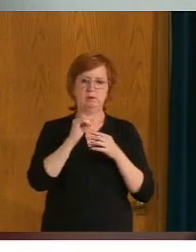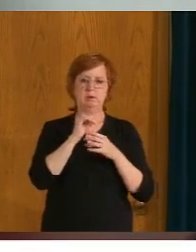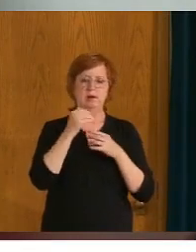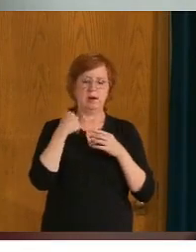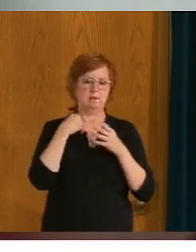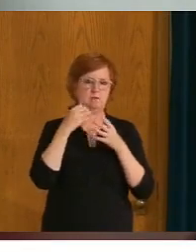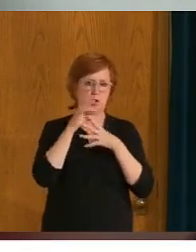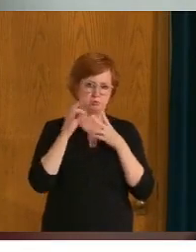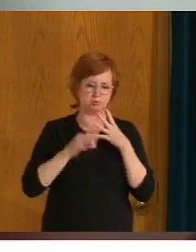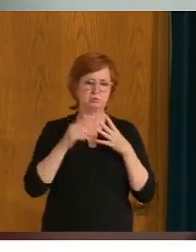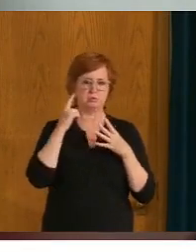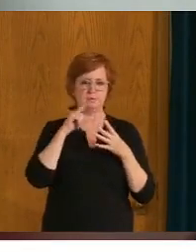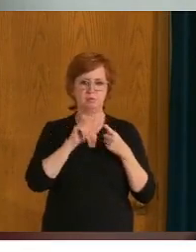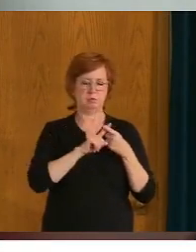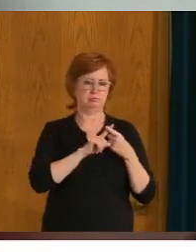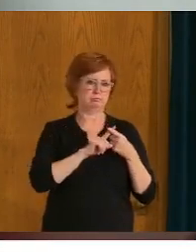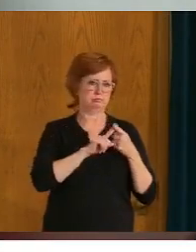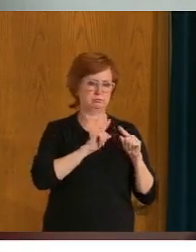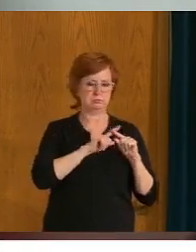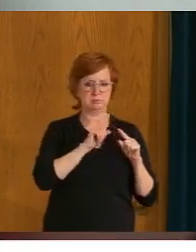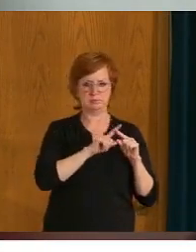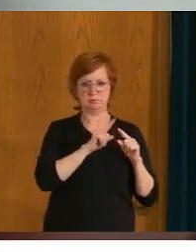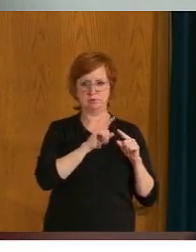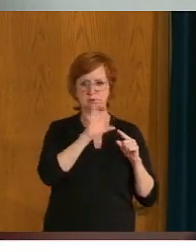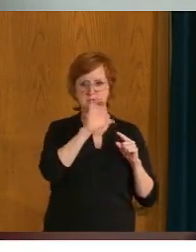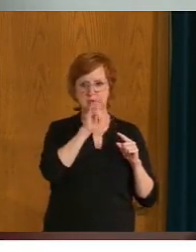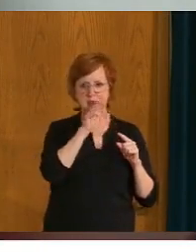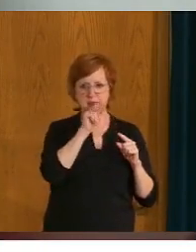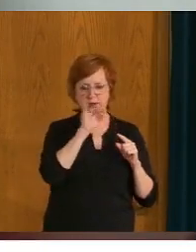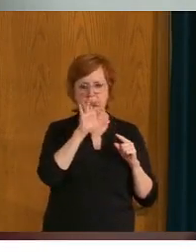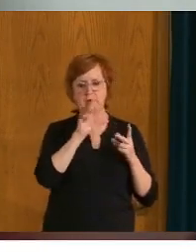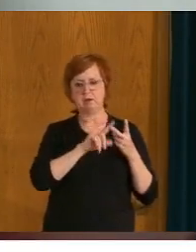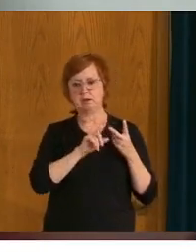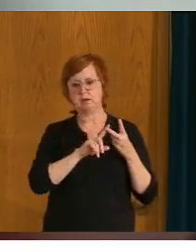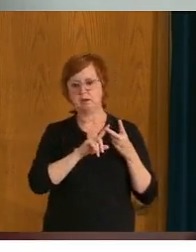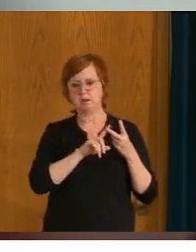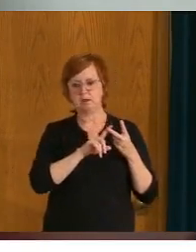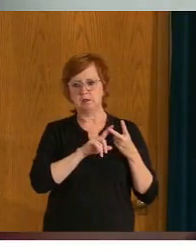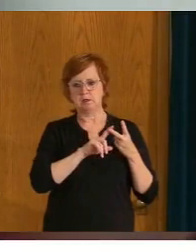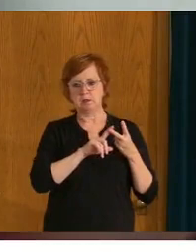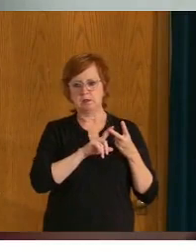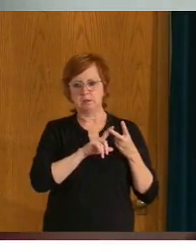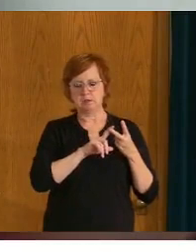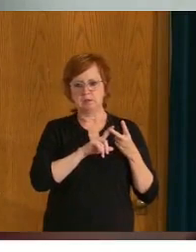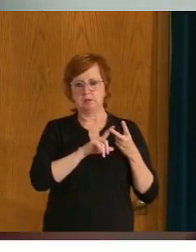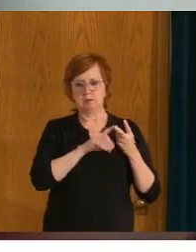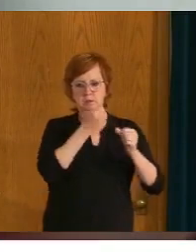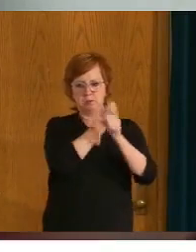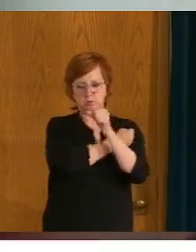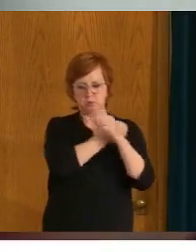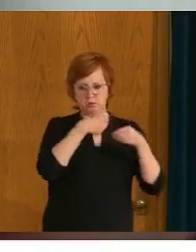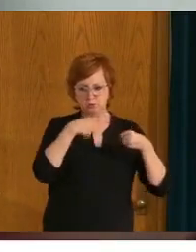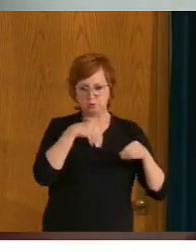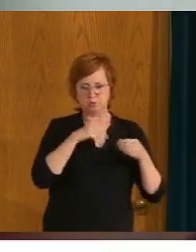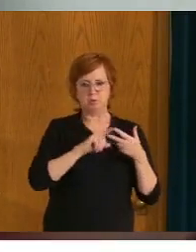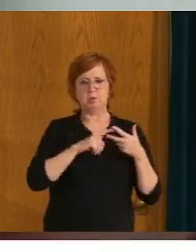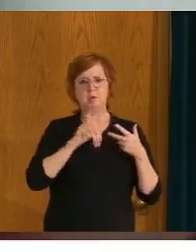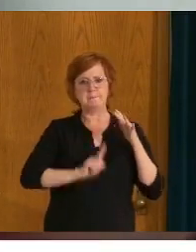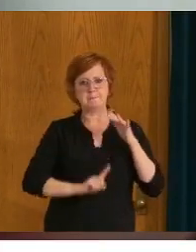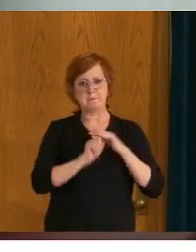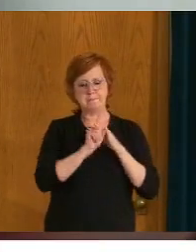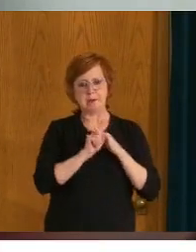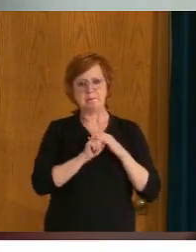first doses, but also to, to keep doing our, uh, maintaining momentum on second doses. Some of those things you've seen are pop-up clinics and,